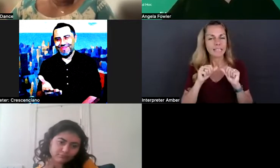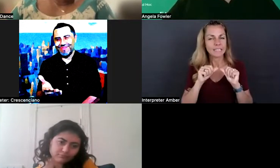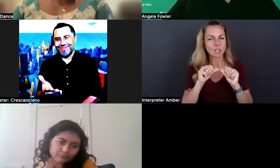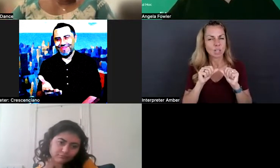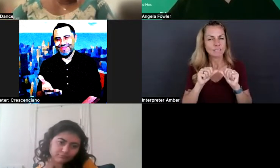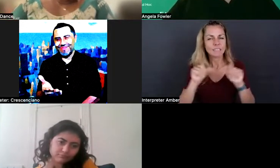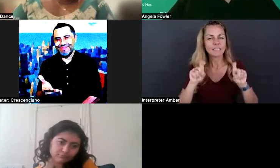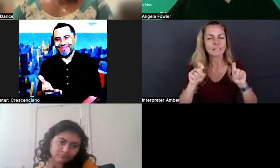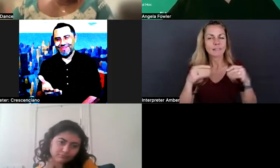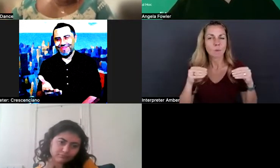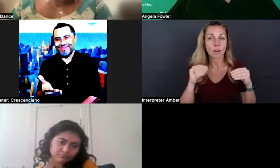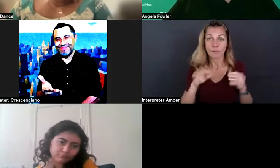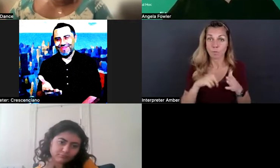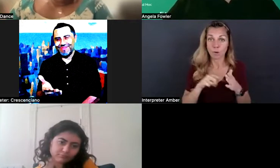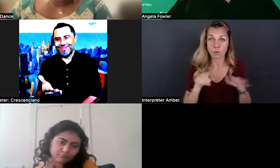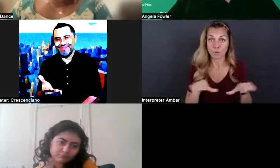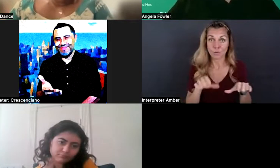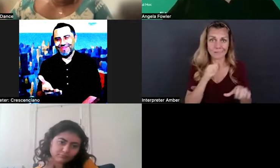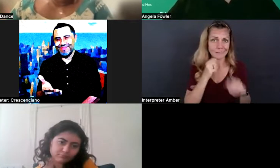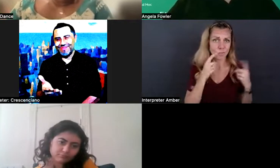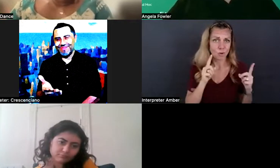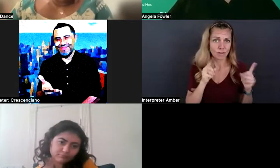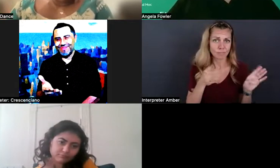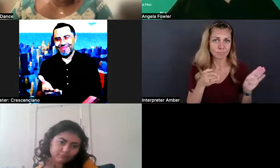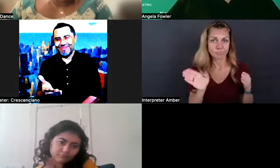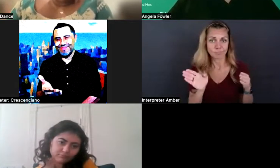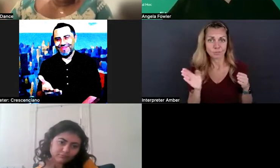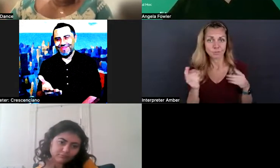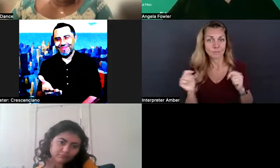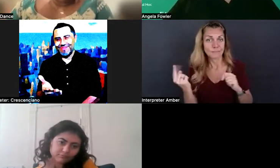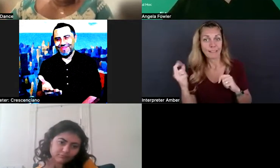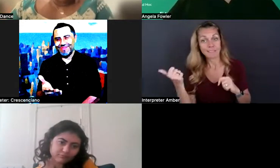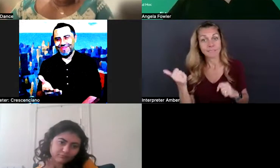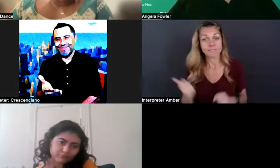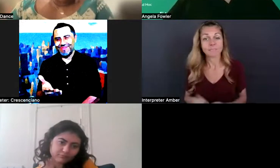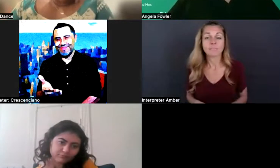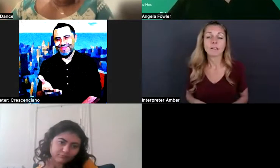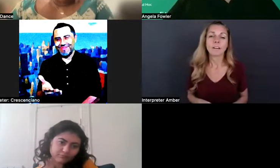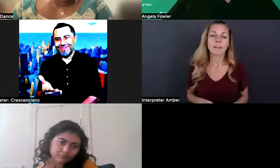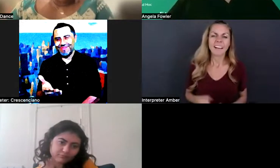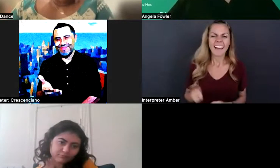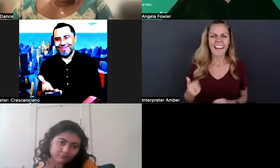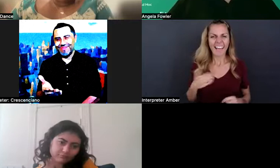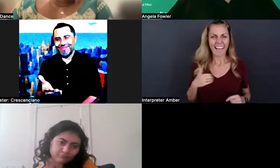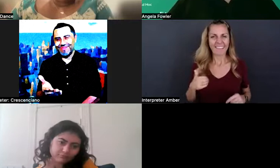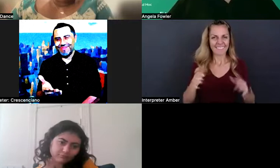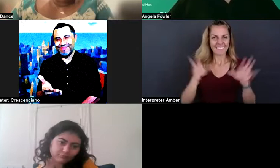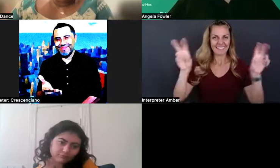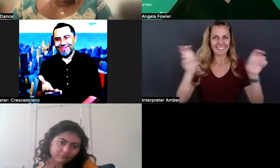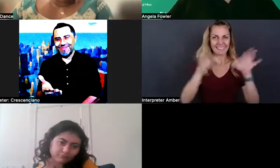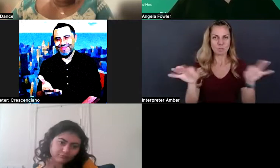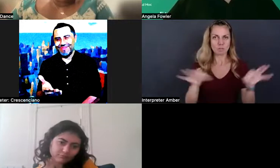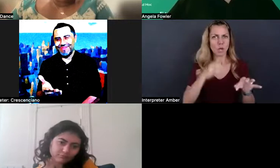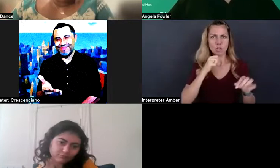working, you gotta, you gotta pivot. You gotta try something else. Um, you know, there's the expression, don't feed a dead horse. So